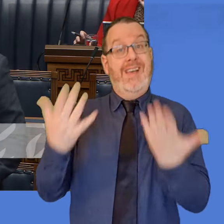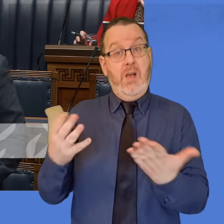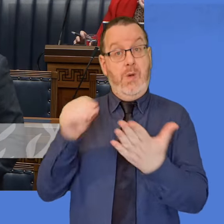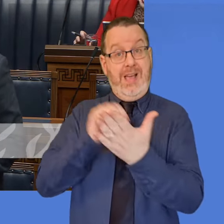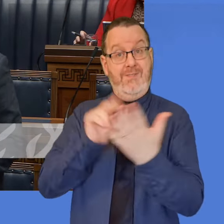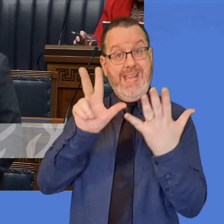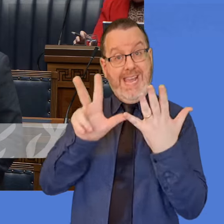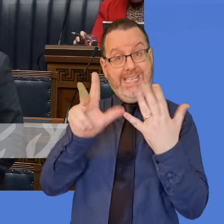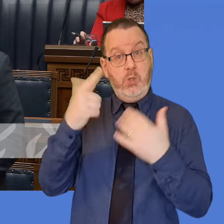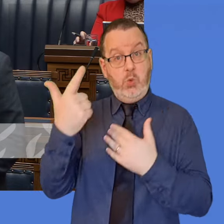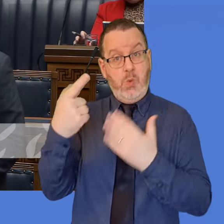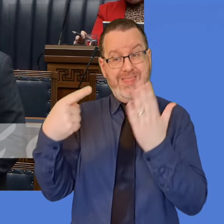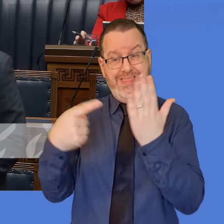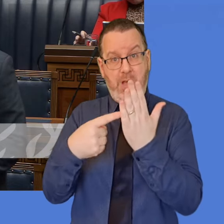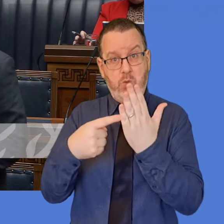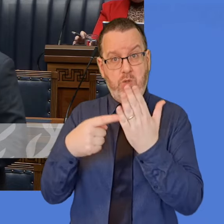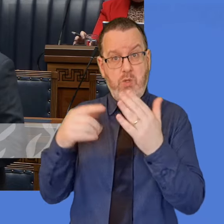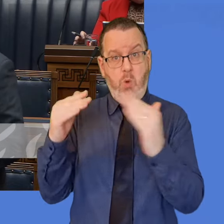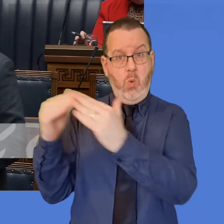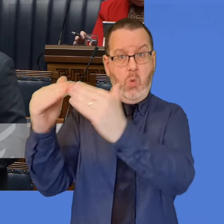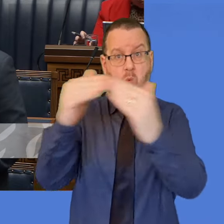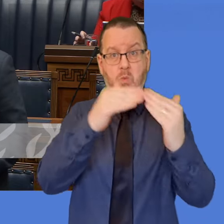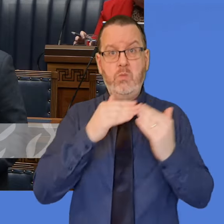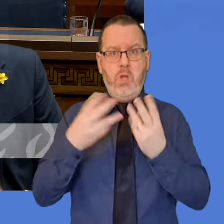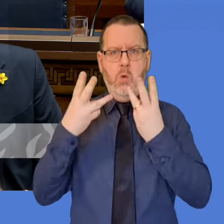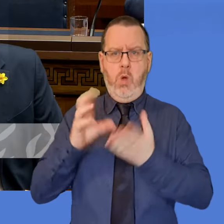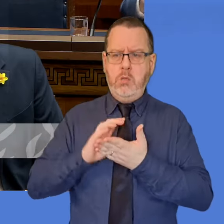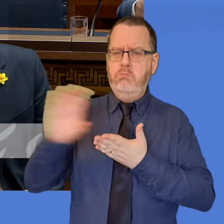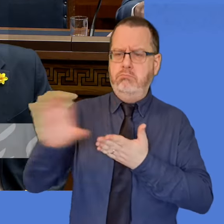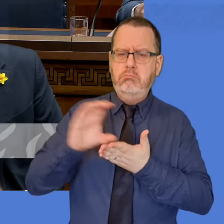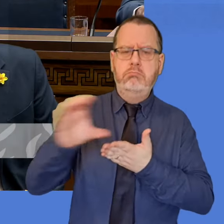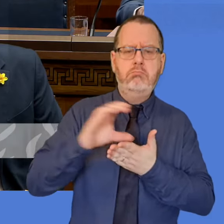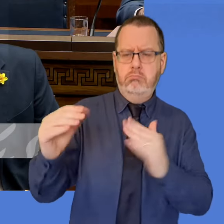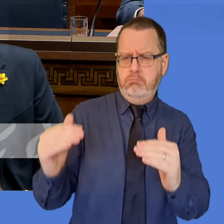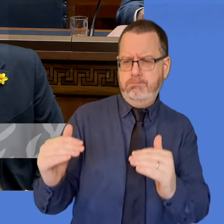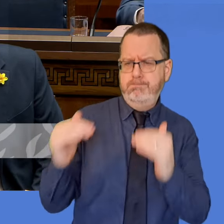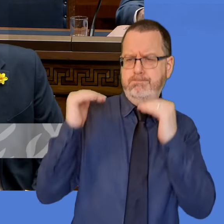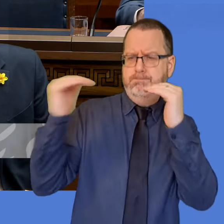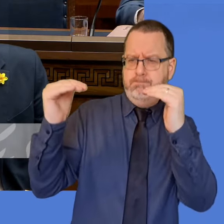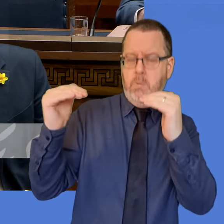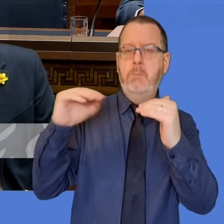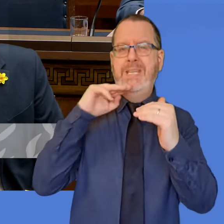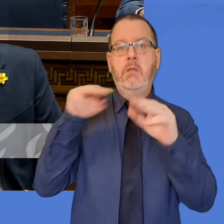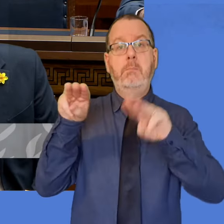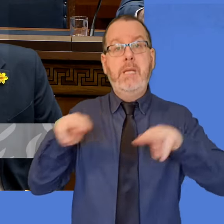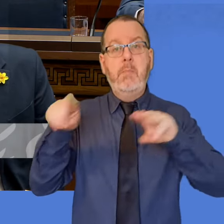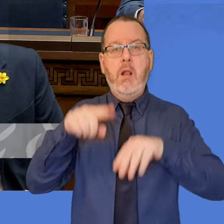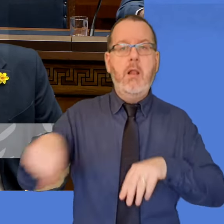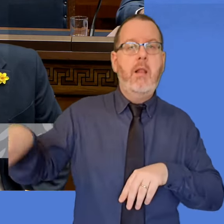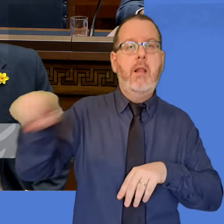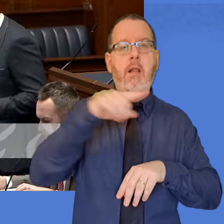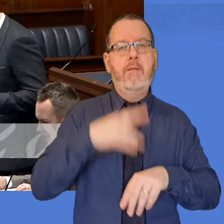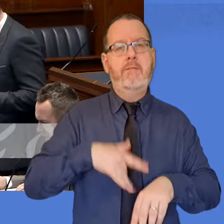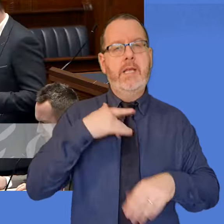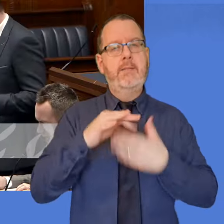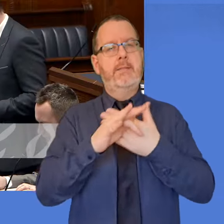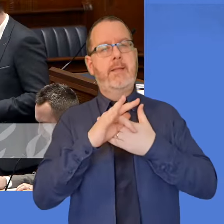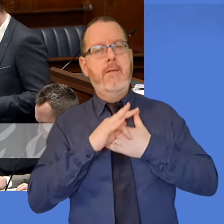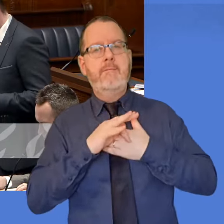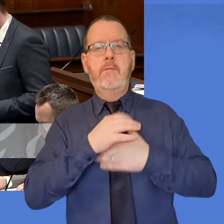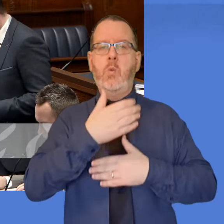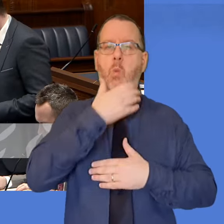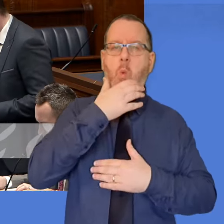so that tenants have confidence that we are able to keep them safe, warm and dry in the long term. This will take a substantial